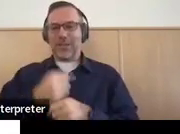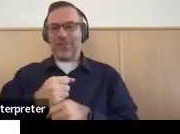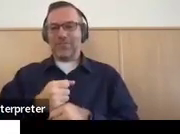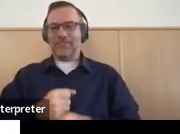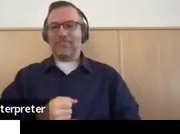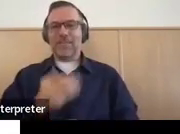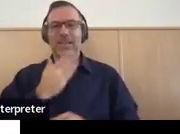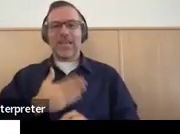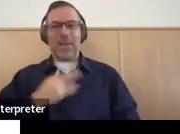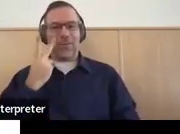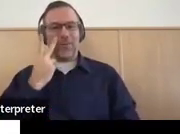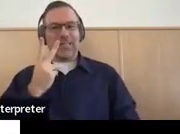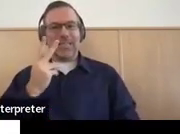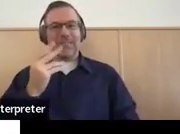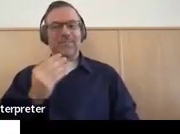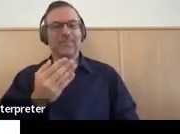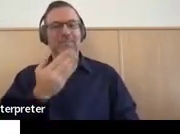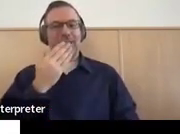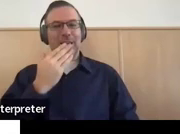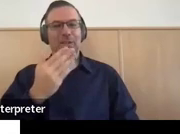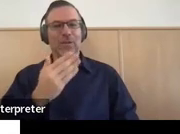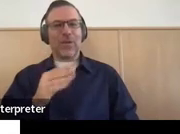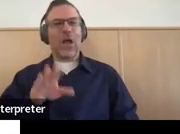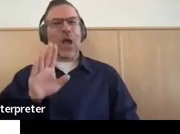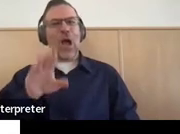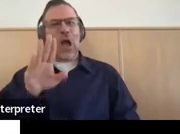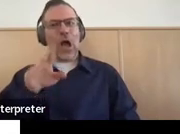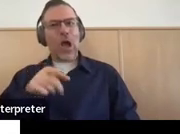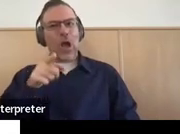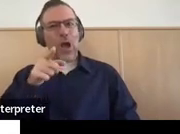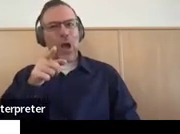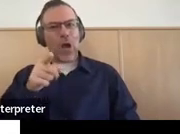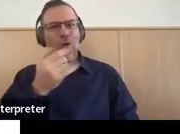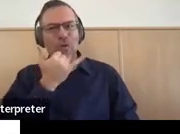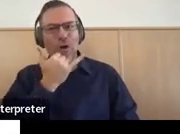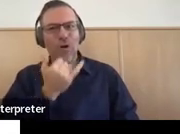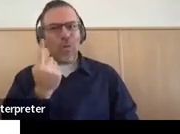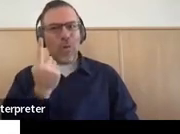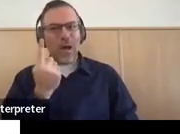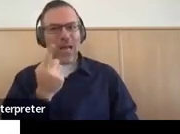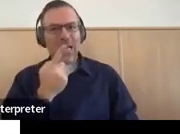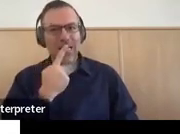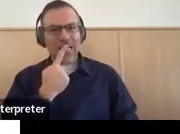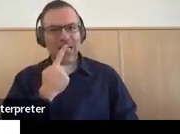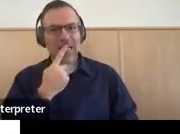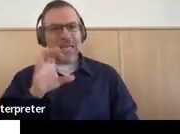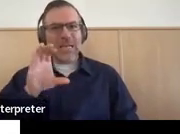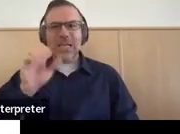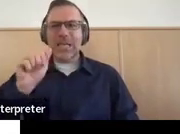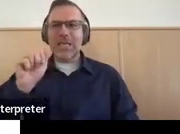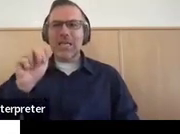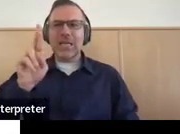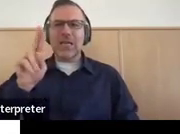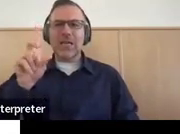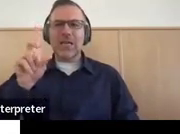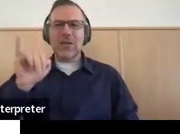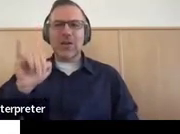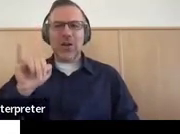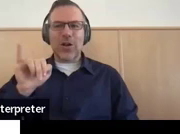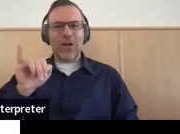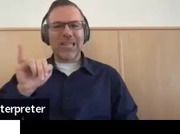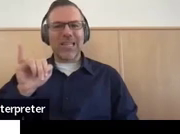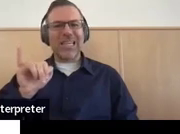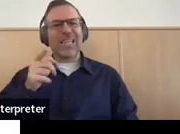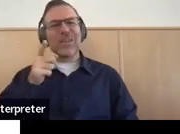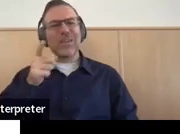you. Awesome. Thank you. Oh, this is the wrong one. Carly, you are on the one at the very end,